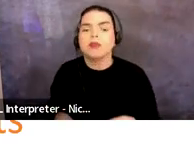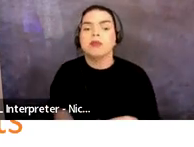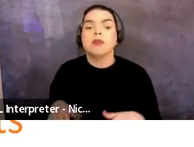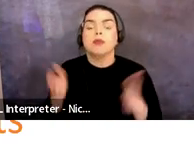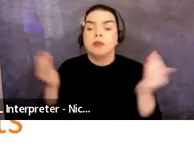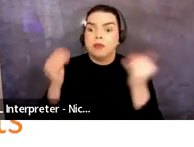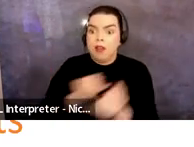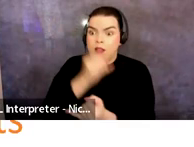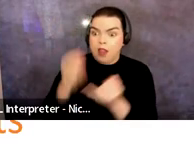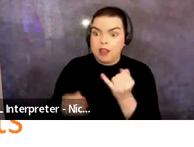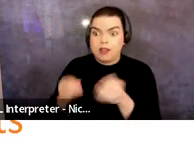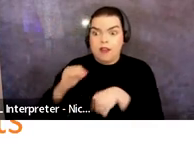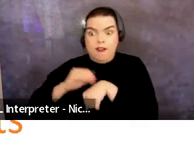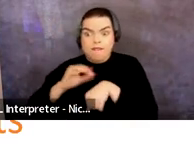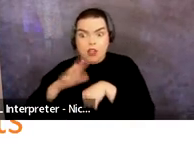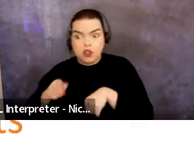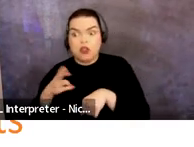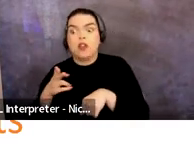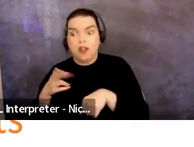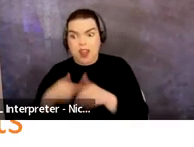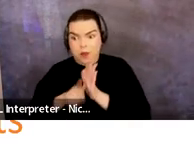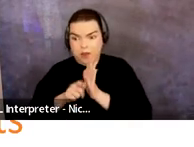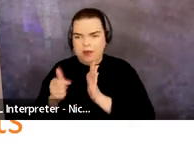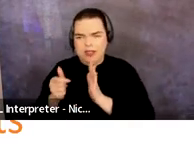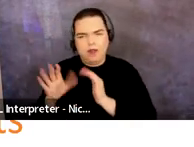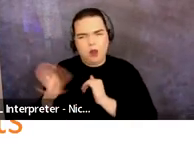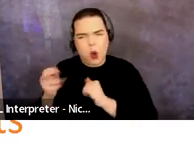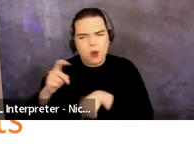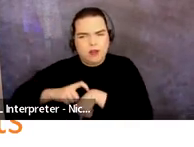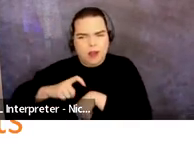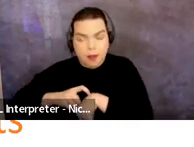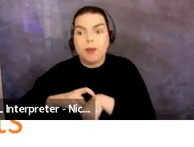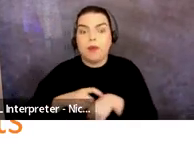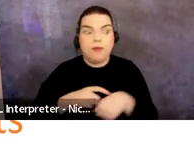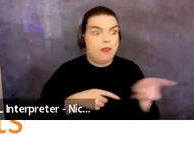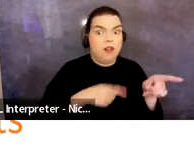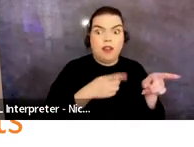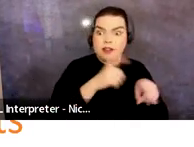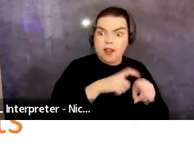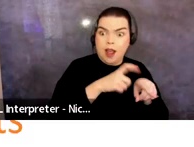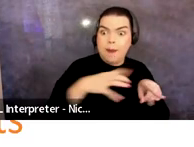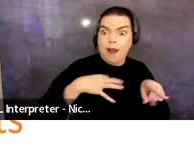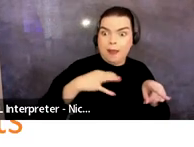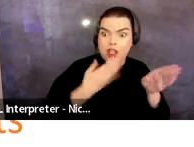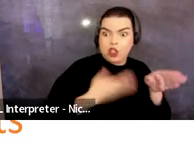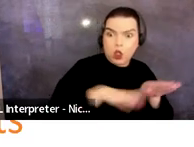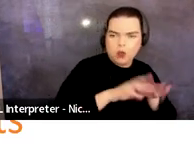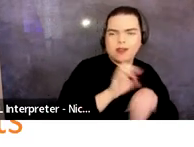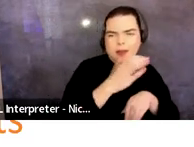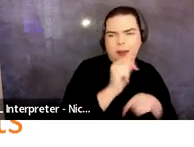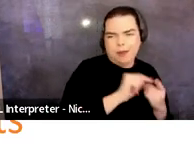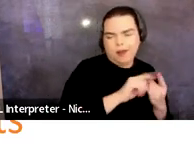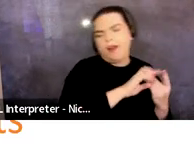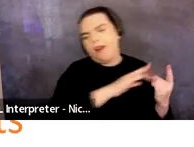will be reviewing the application on their own time between when the application closes in September and the panel meeting